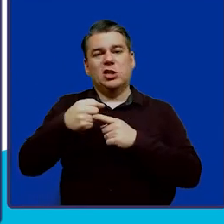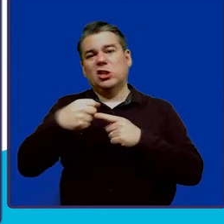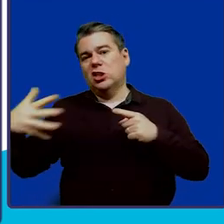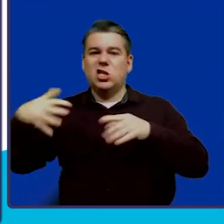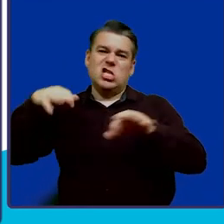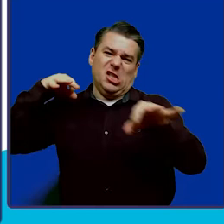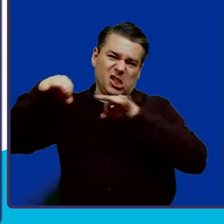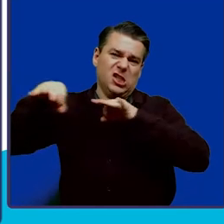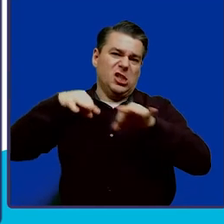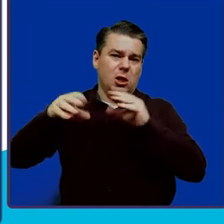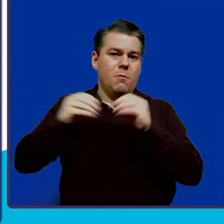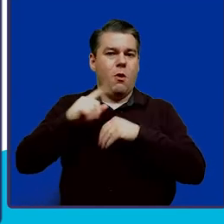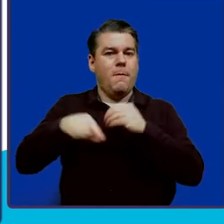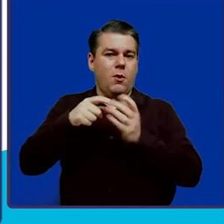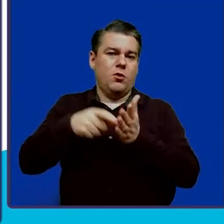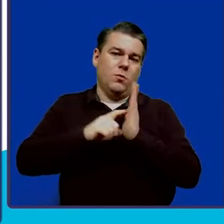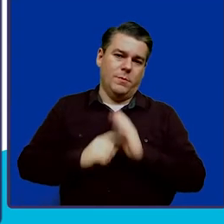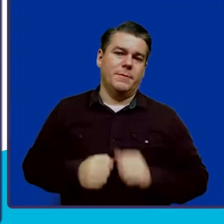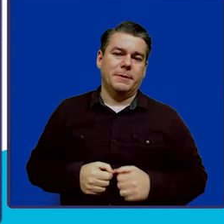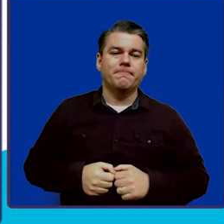detail about their requirements.